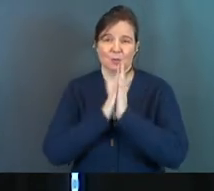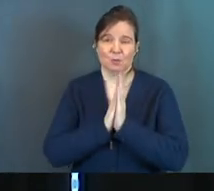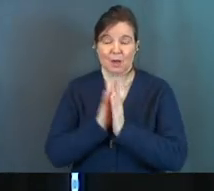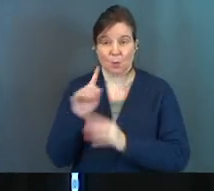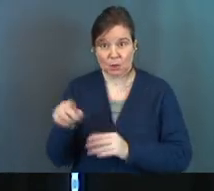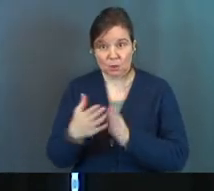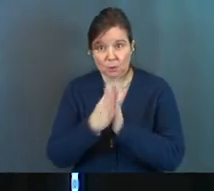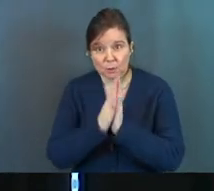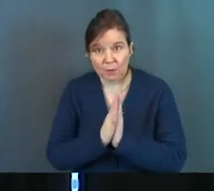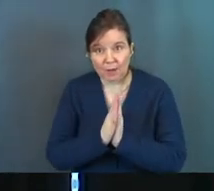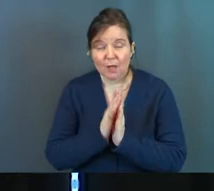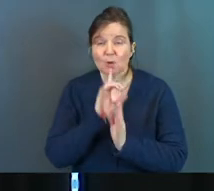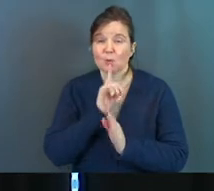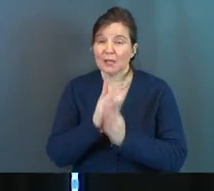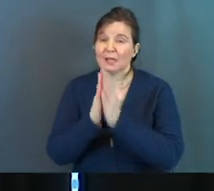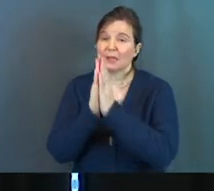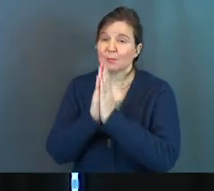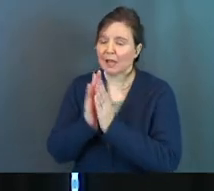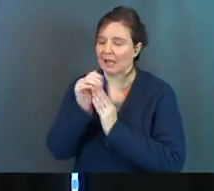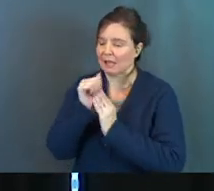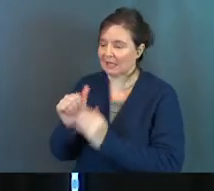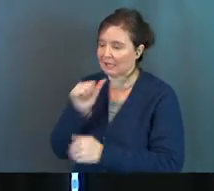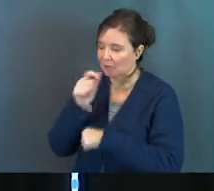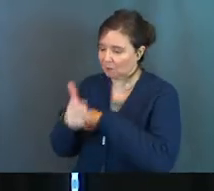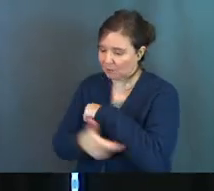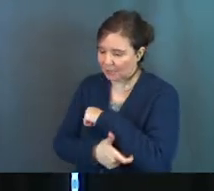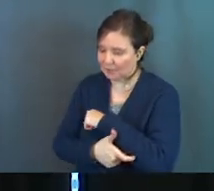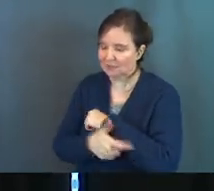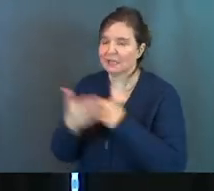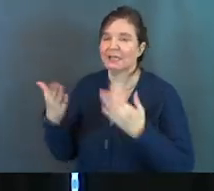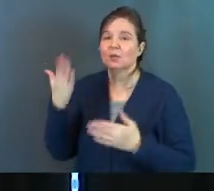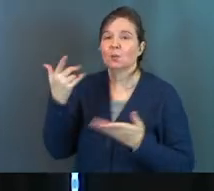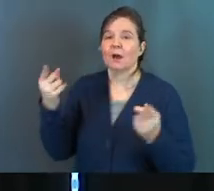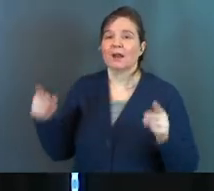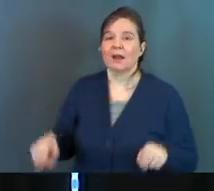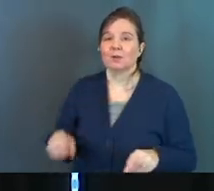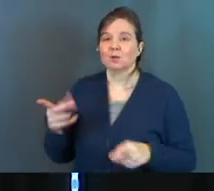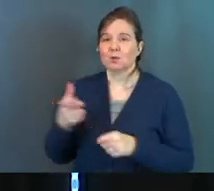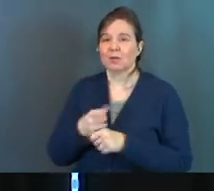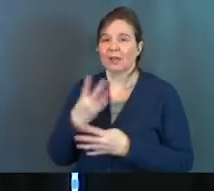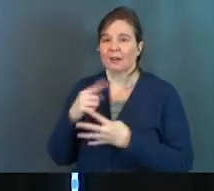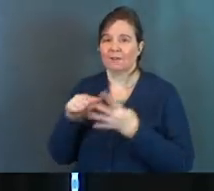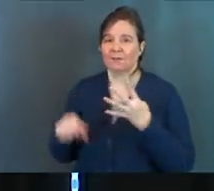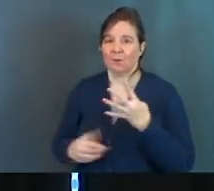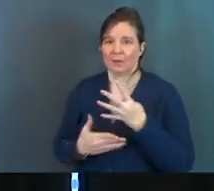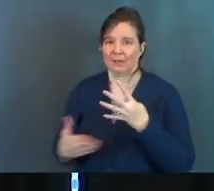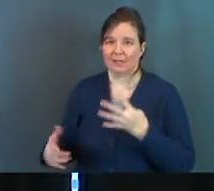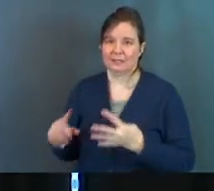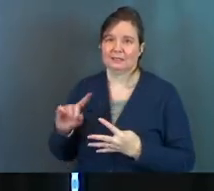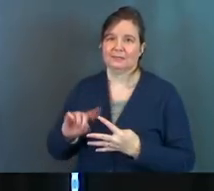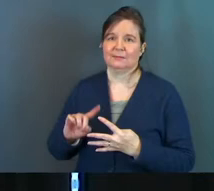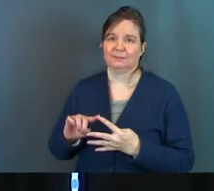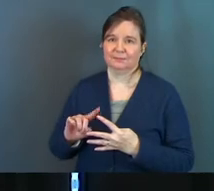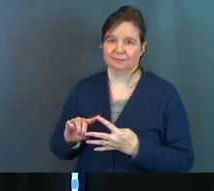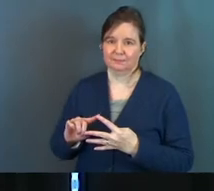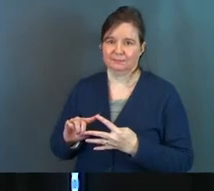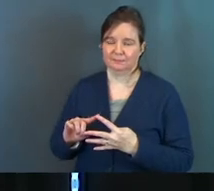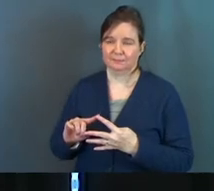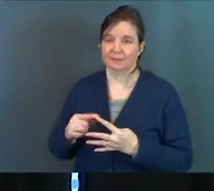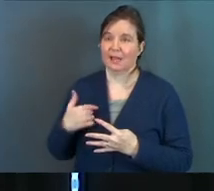When you pray, really pray, lead us not into temptation. Here's what happens. You get four things. Number one,